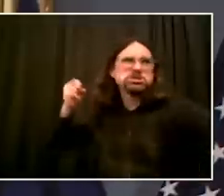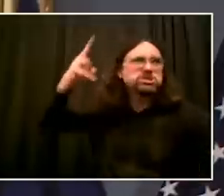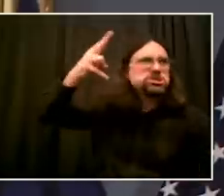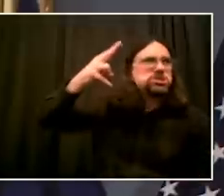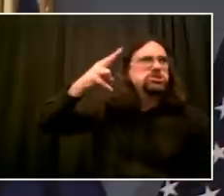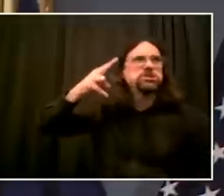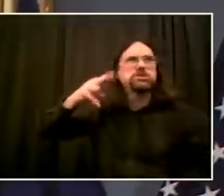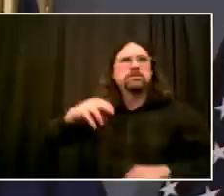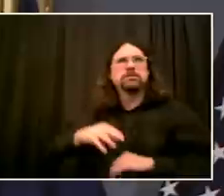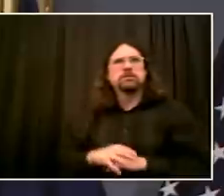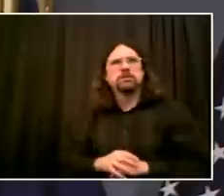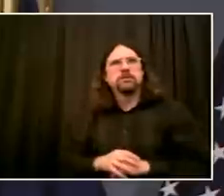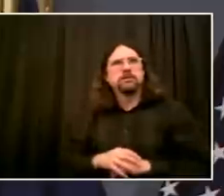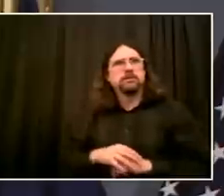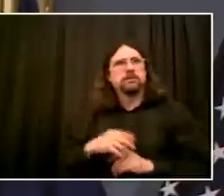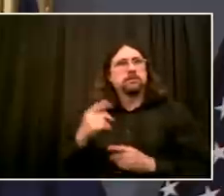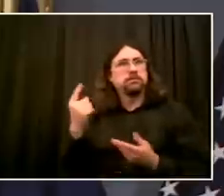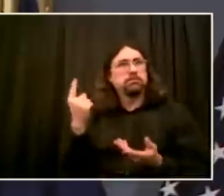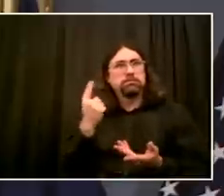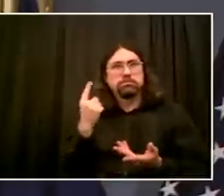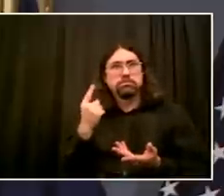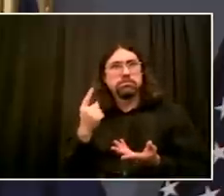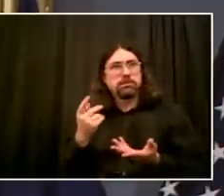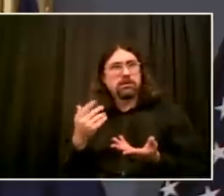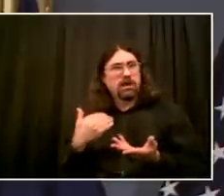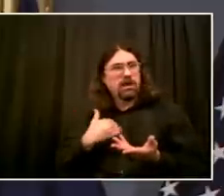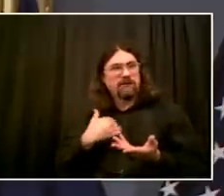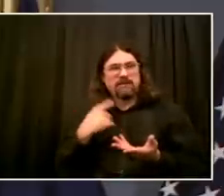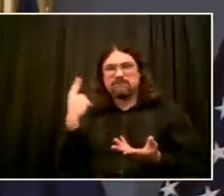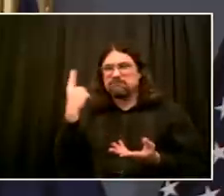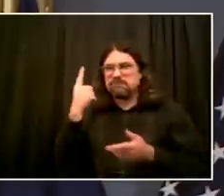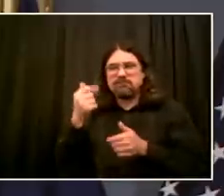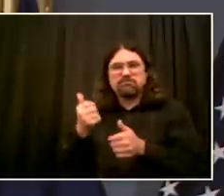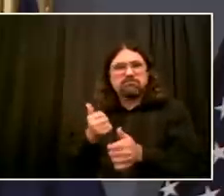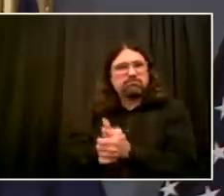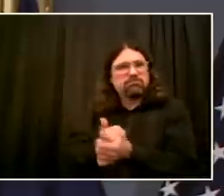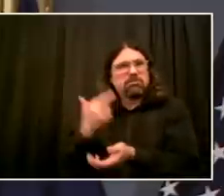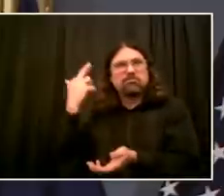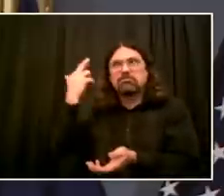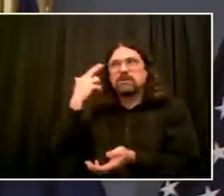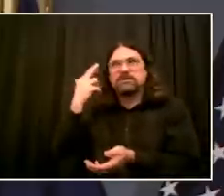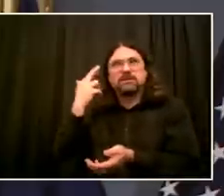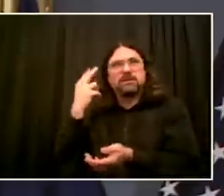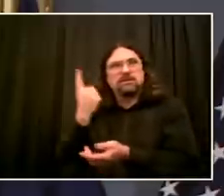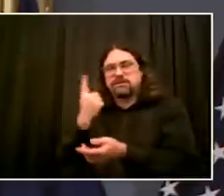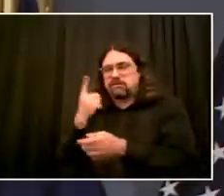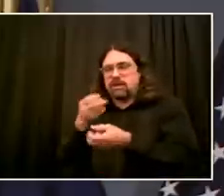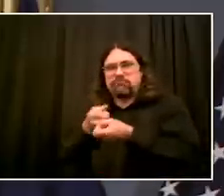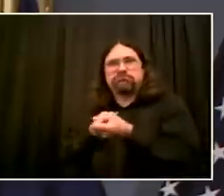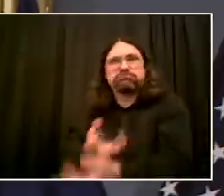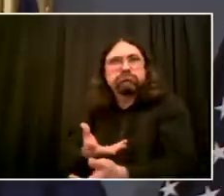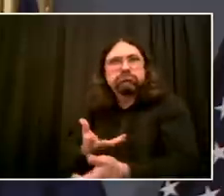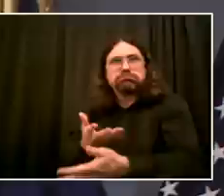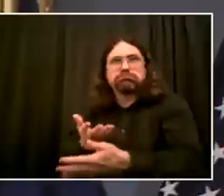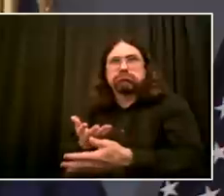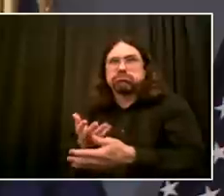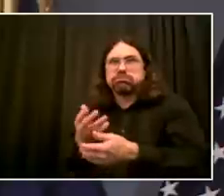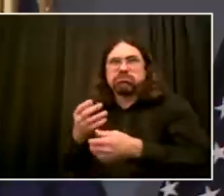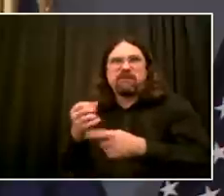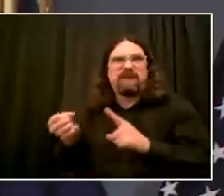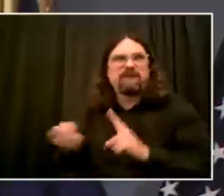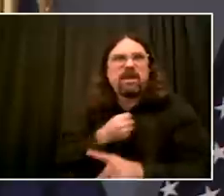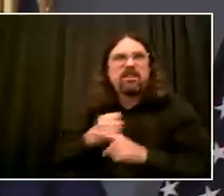evidence to support that at this point? Yes, absolutely, Henry. And look, it is being gathered. Some of it is evident